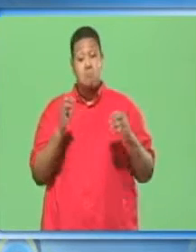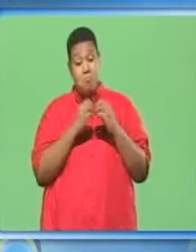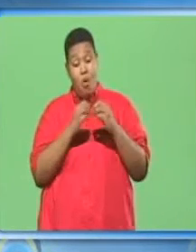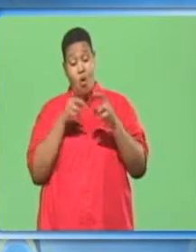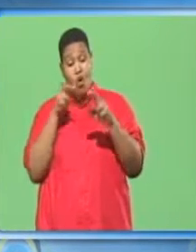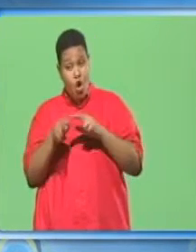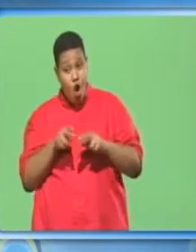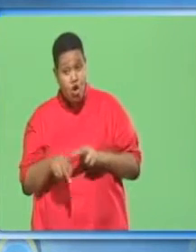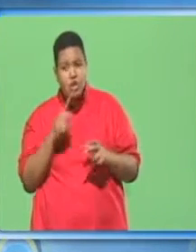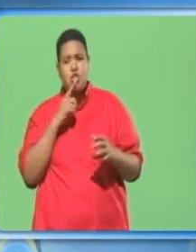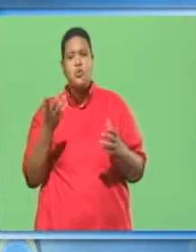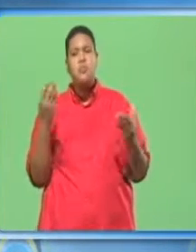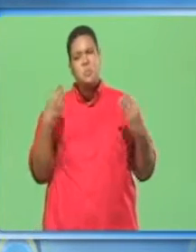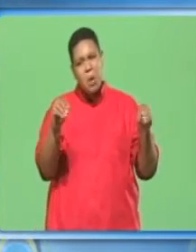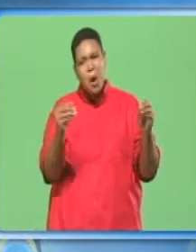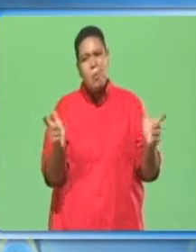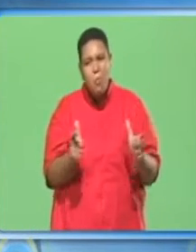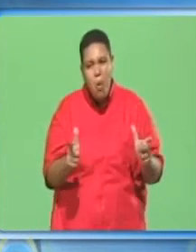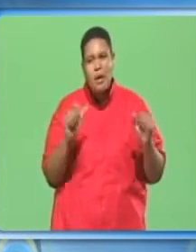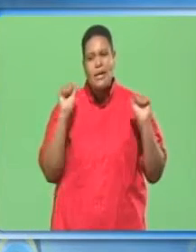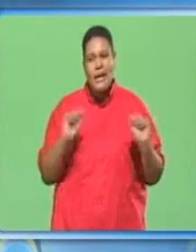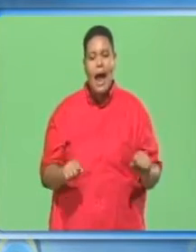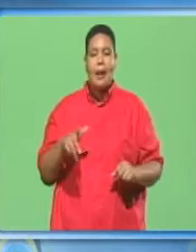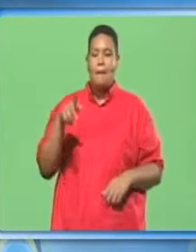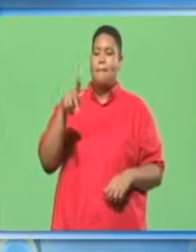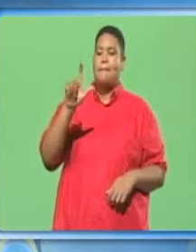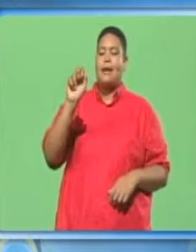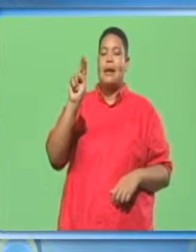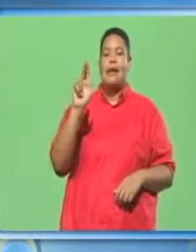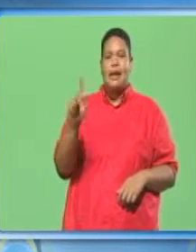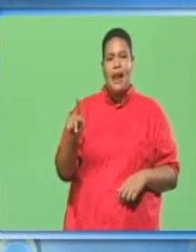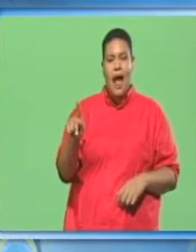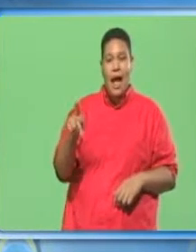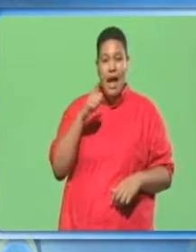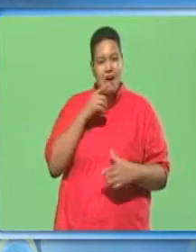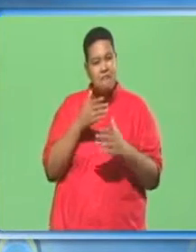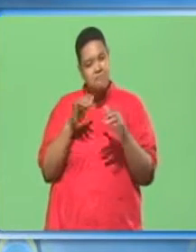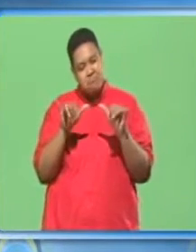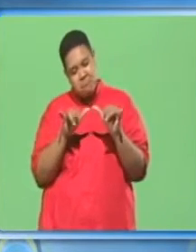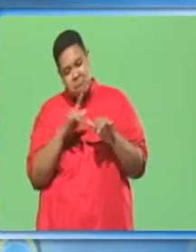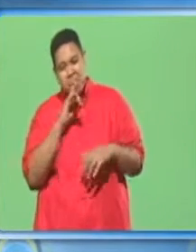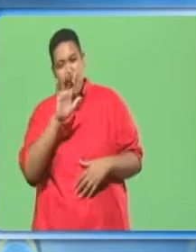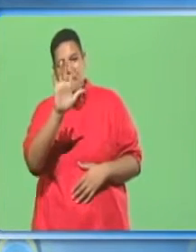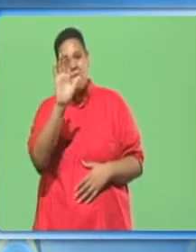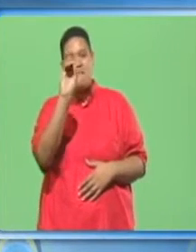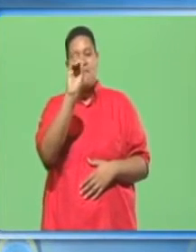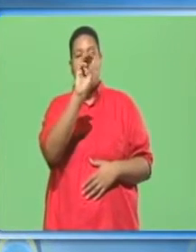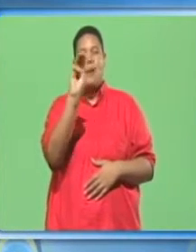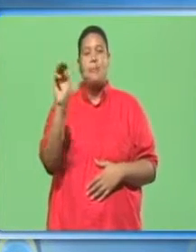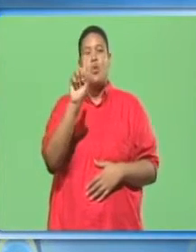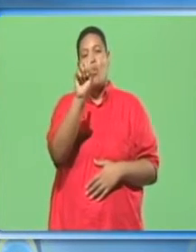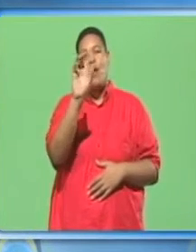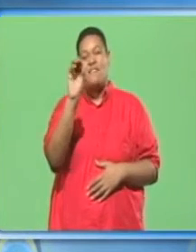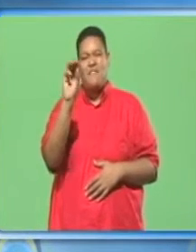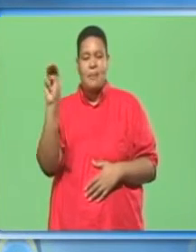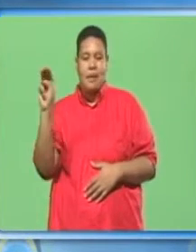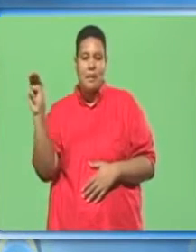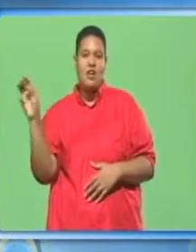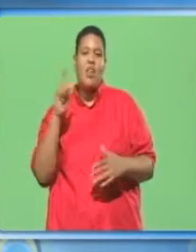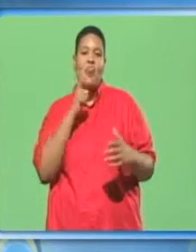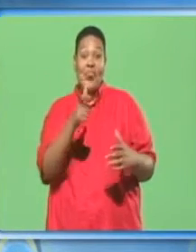cut into marketable sizes. 7. Plank Timber having a size of between 50 mm to 150 mm thickness